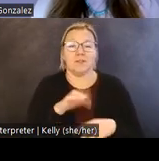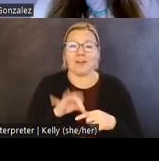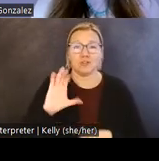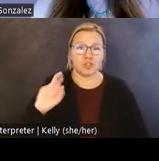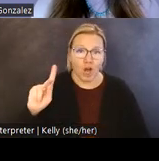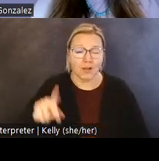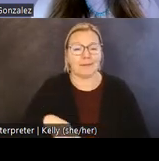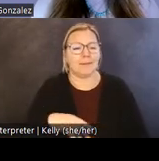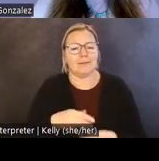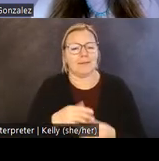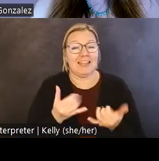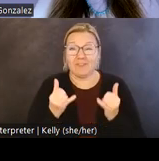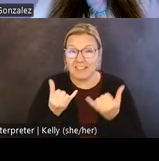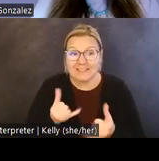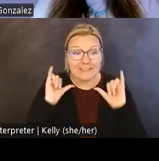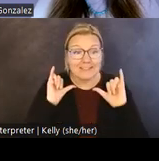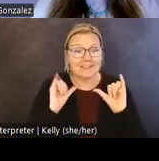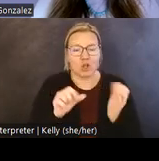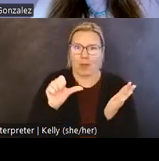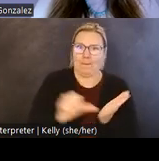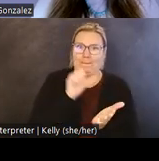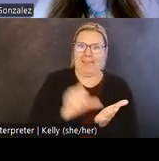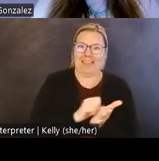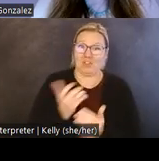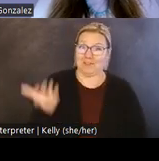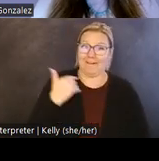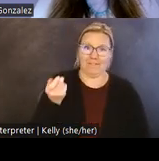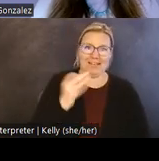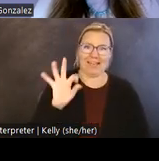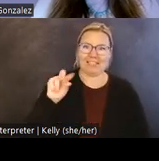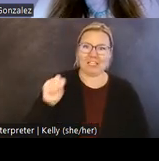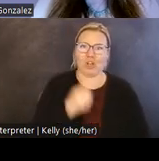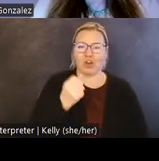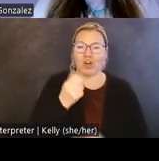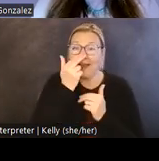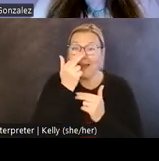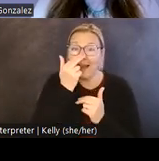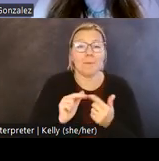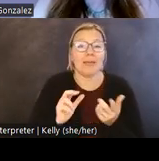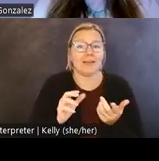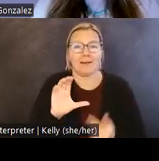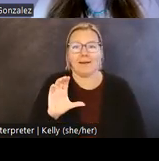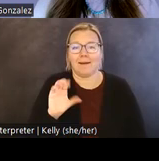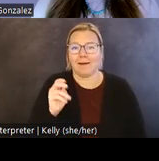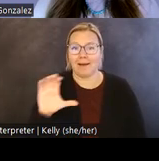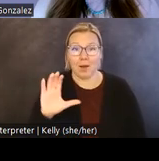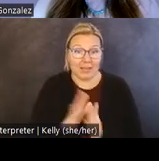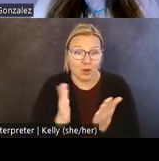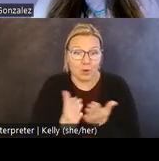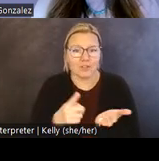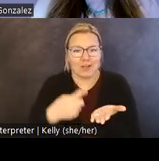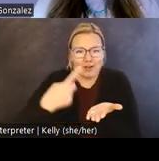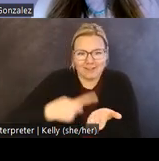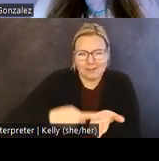and even still vibrant pages of 1930s era comic books have ignited discussions and dialogue. As in community